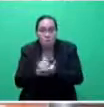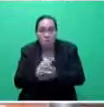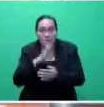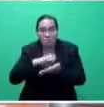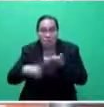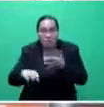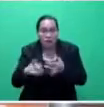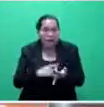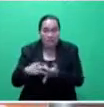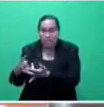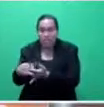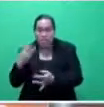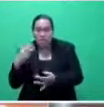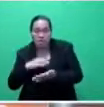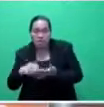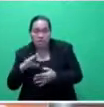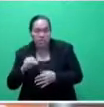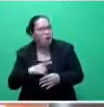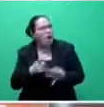people's minimum wage is $3.50, we'll ask for $8, $9.